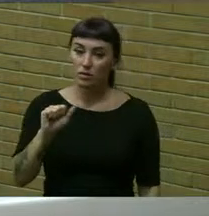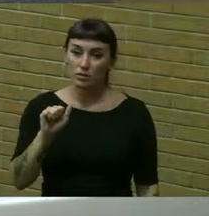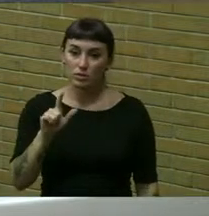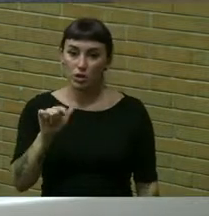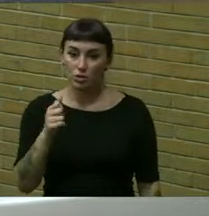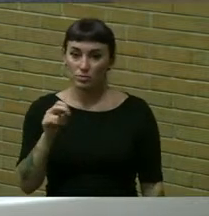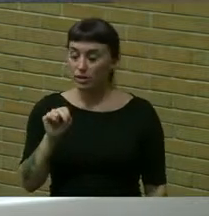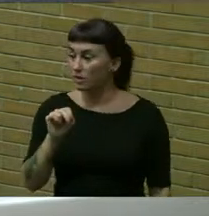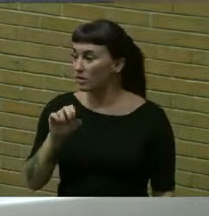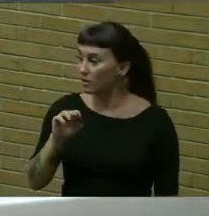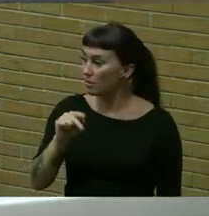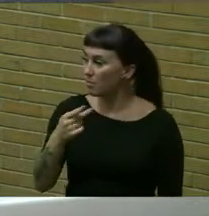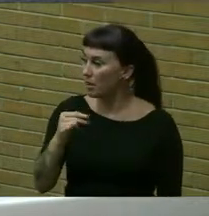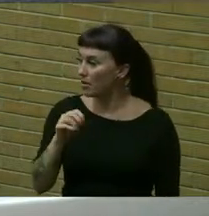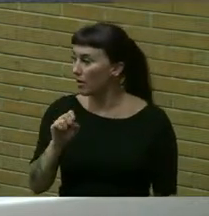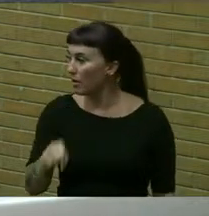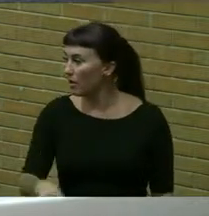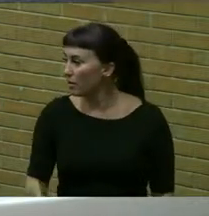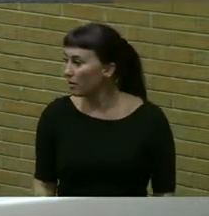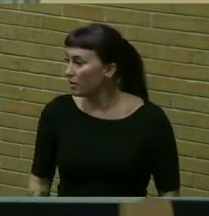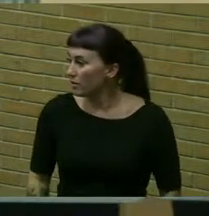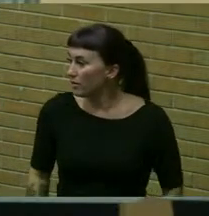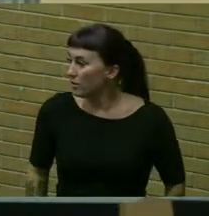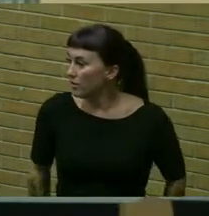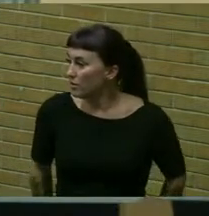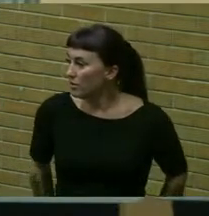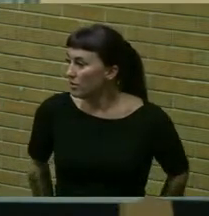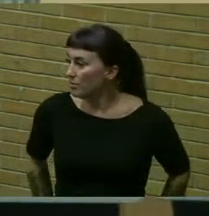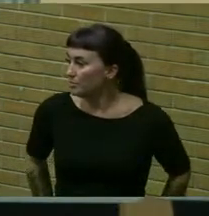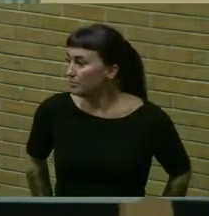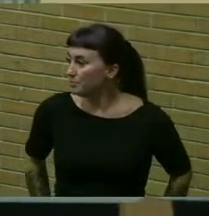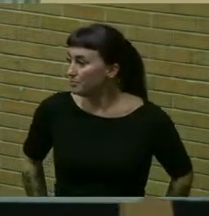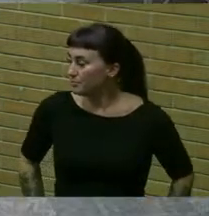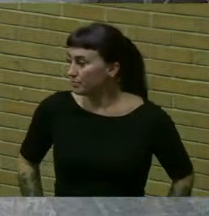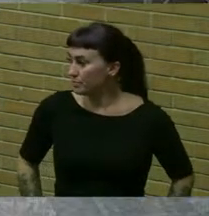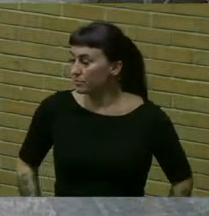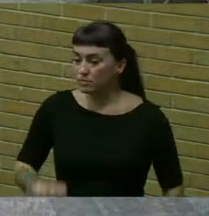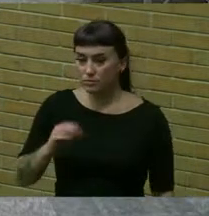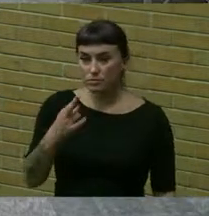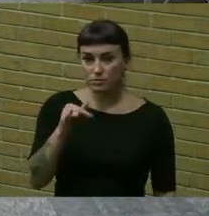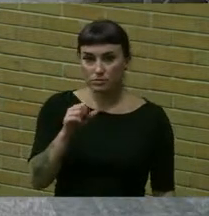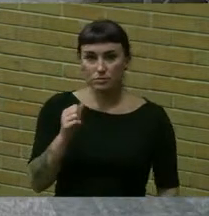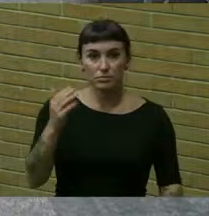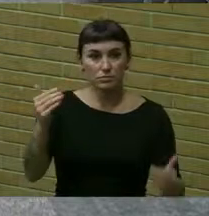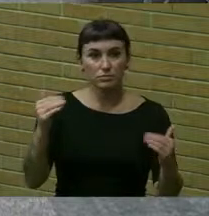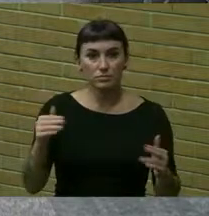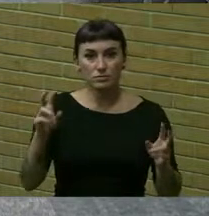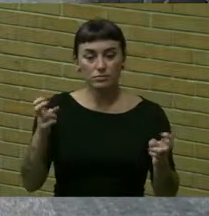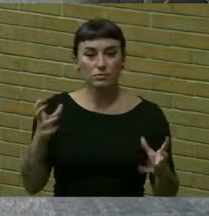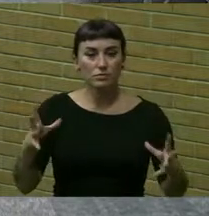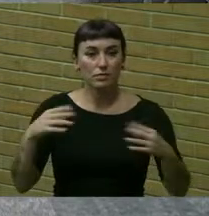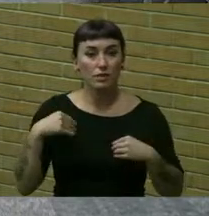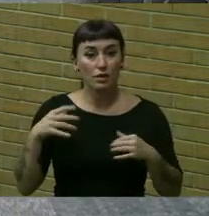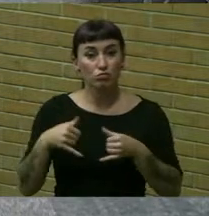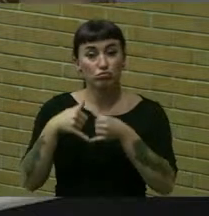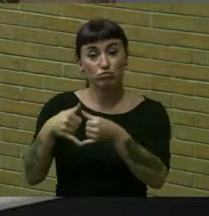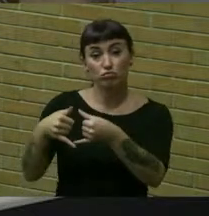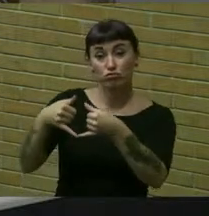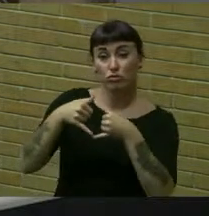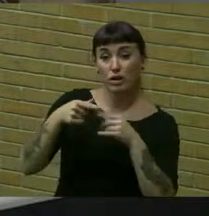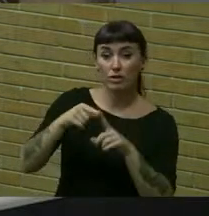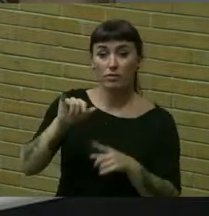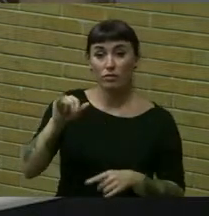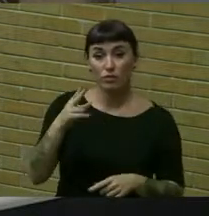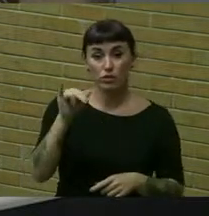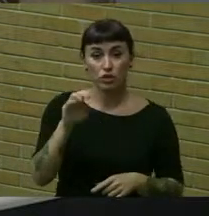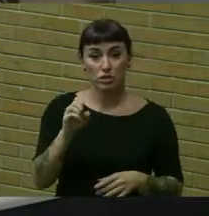salzman aye supervisor manley aye uh chris bill the next item is to accept a grant award from the justice